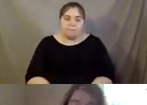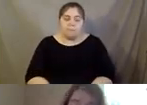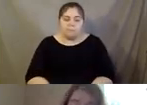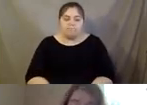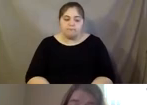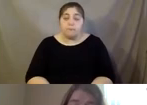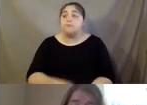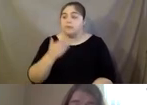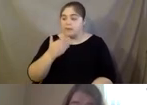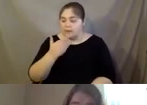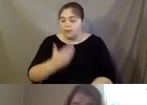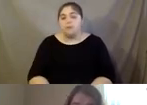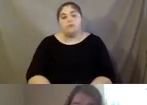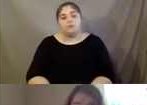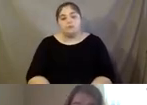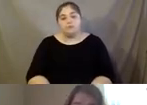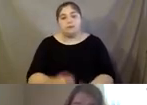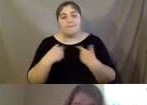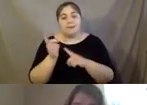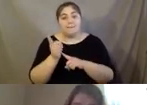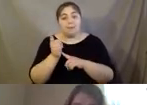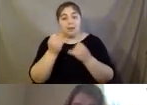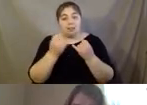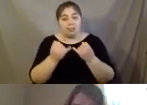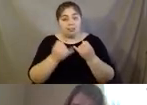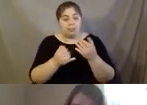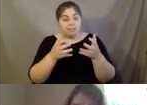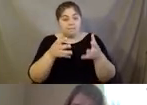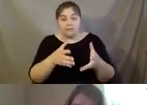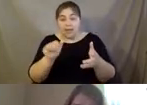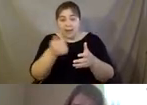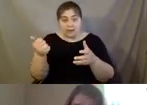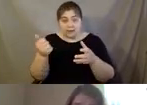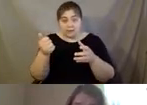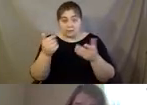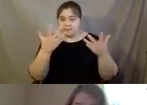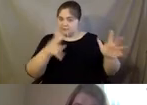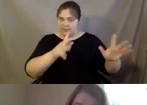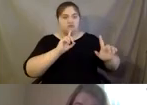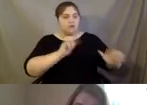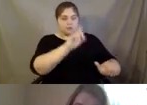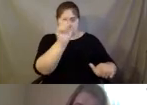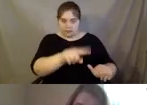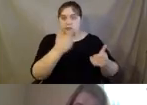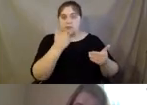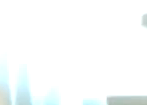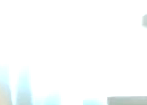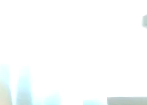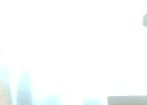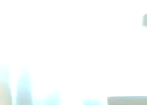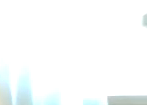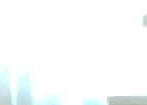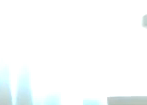Thank you. So we have a minute left. Any last closing thoughts? No more. We've answered all the questions. So thank you for that. Any